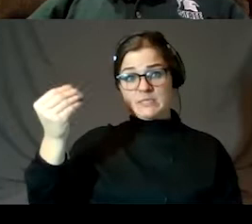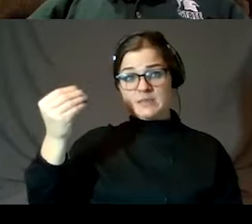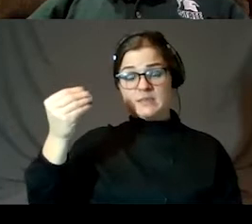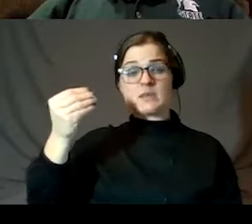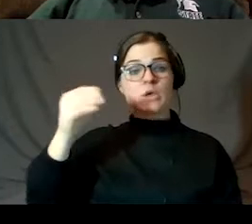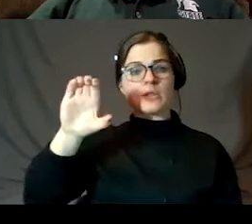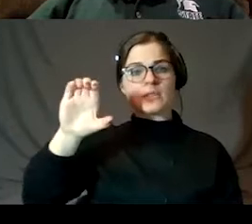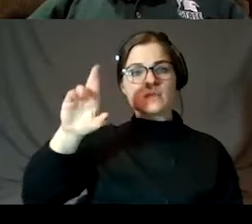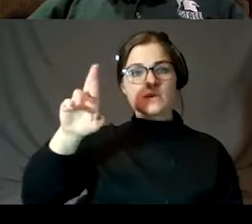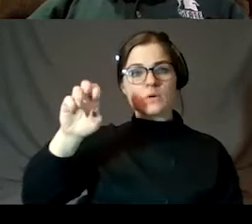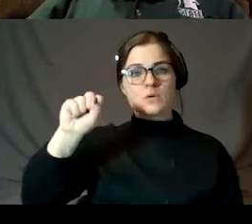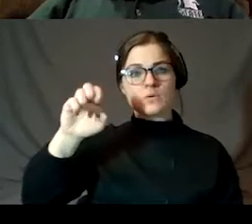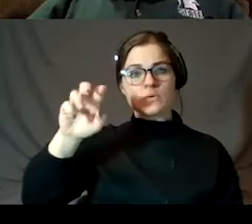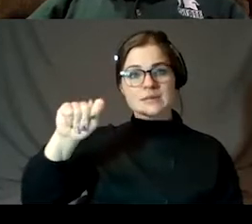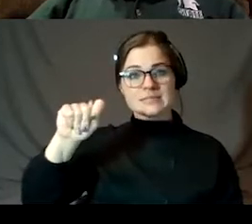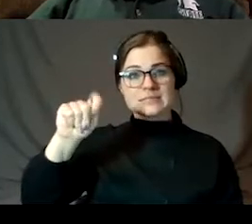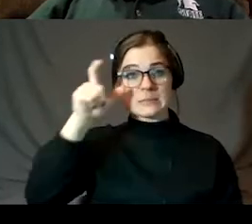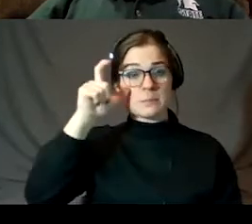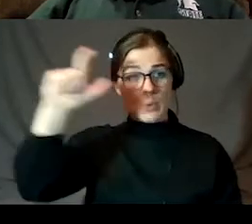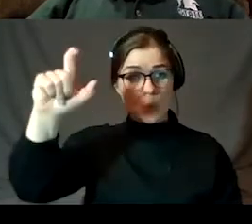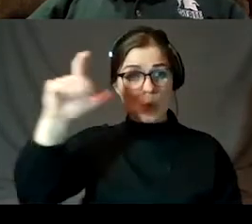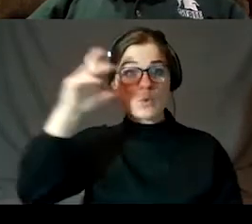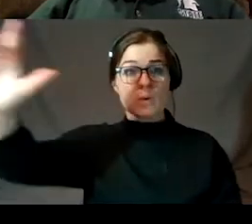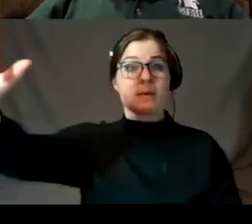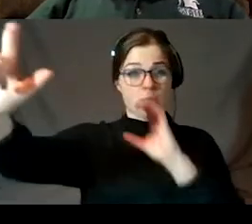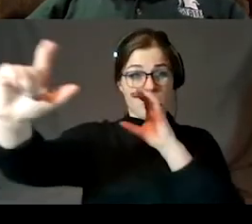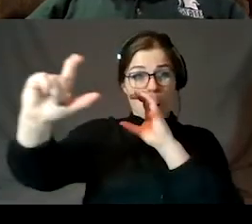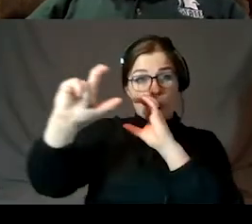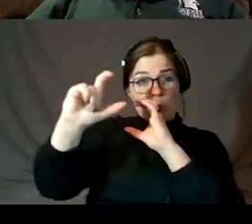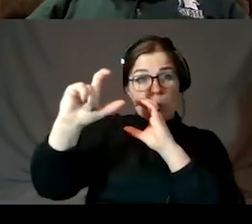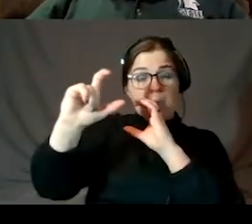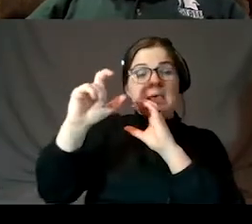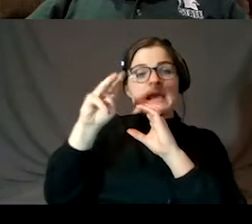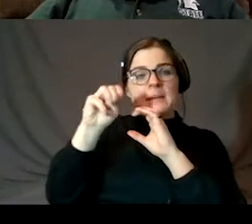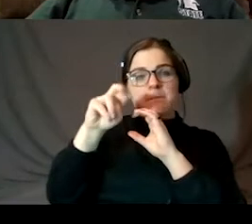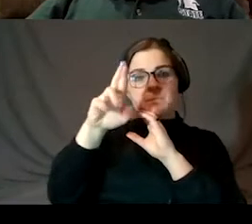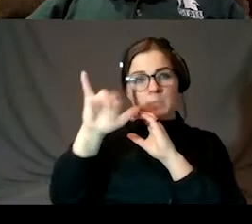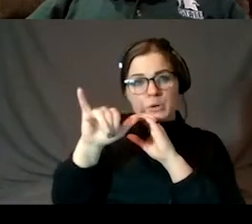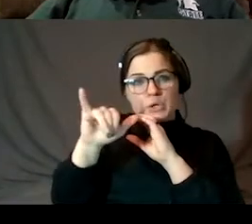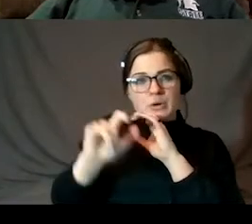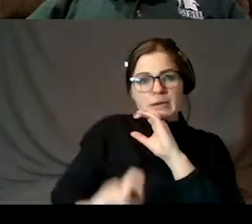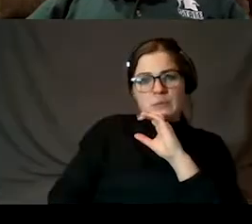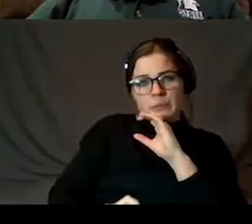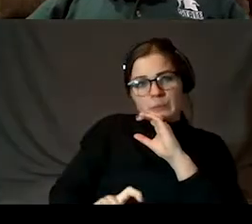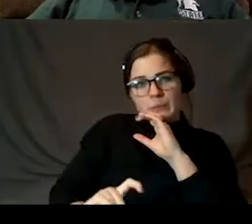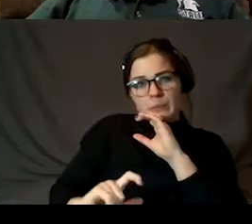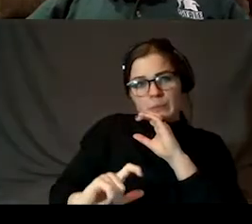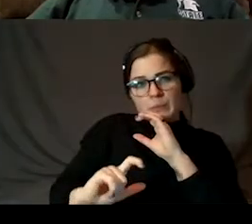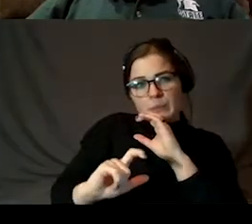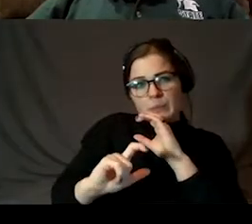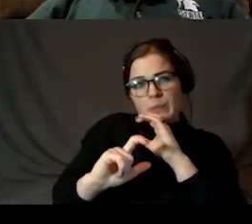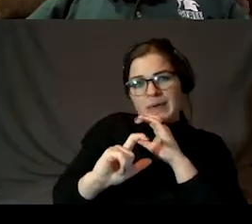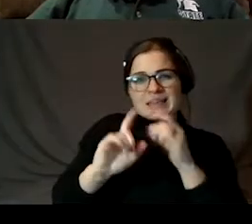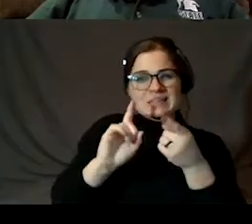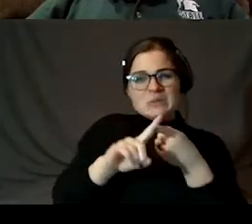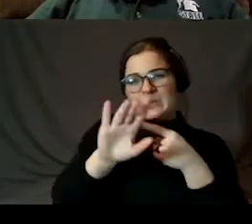be very close, and Mercury is already rising up. But Mercury will only rise up about so high until it gets to